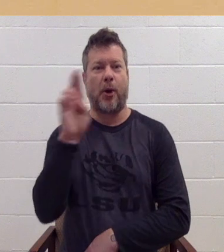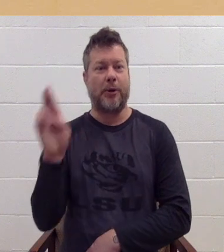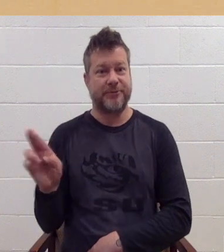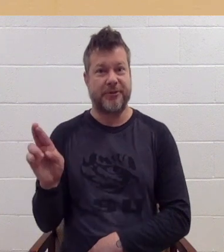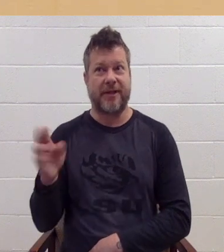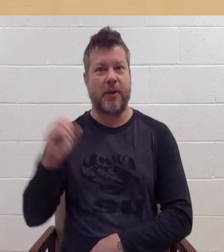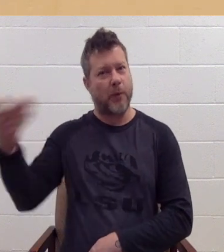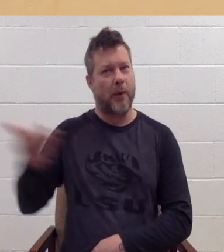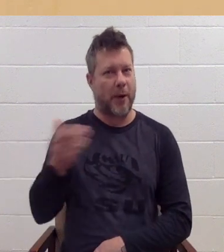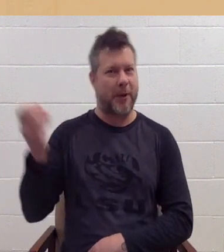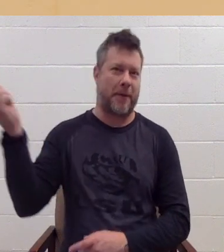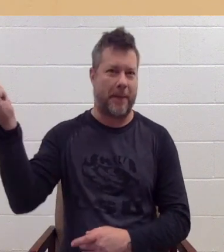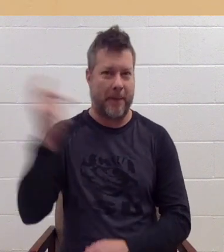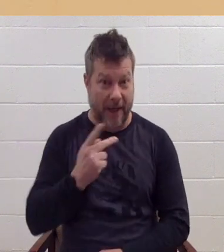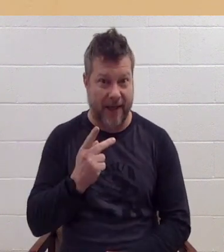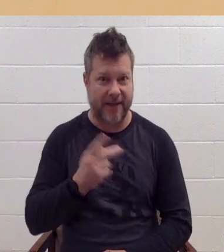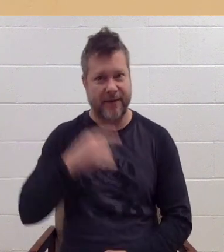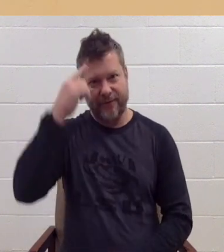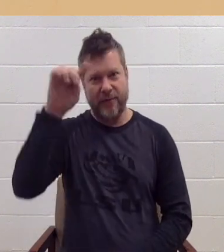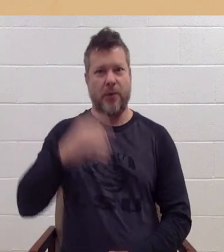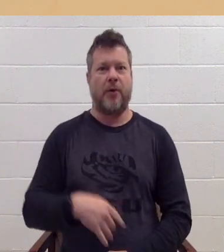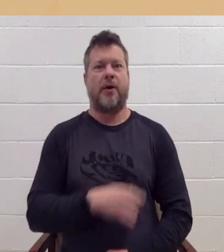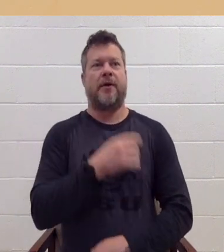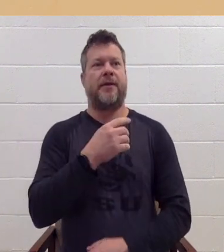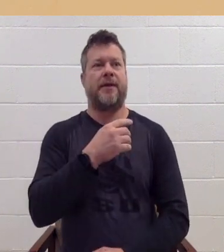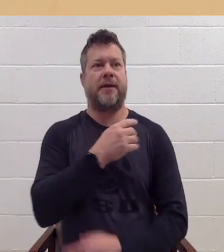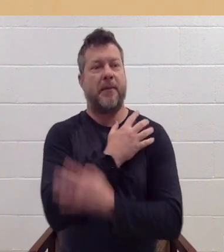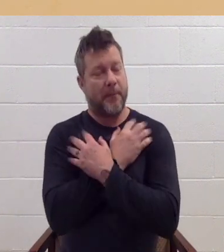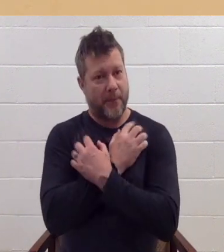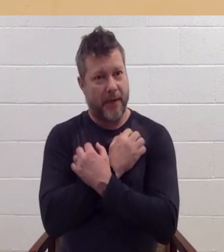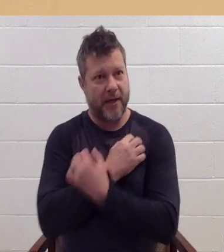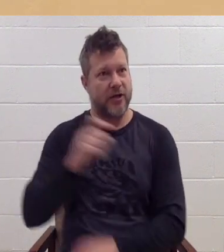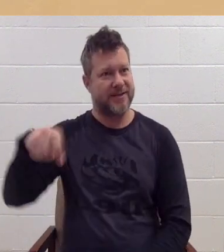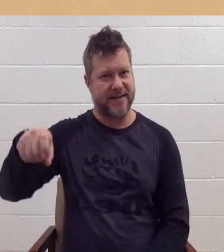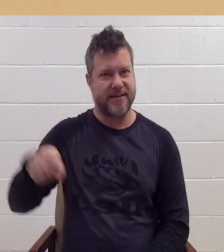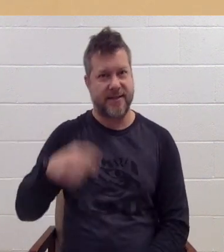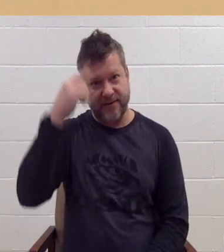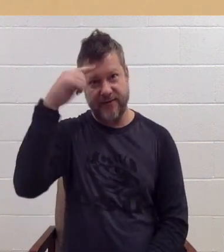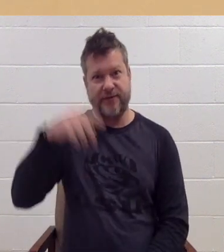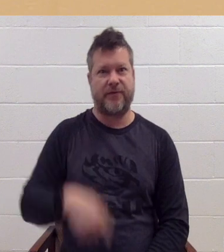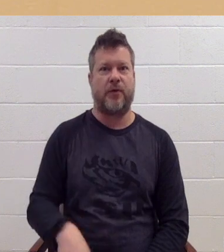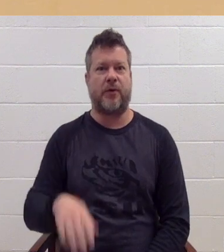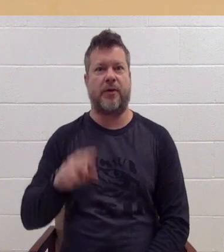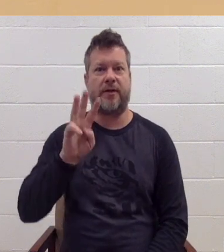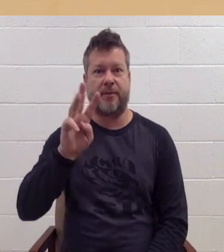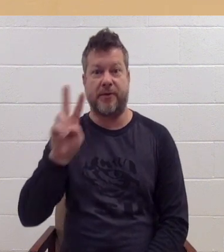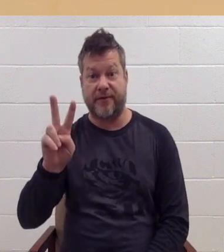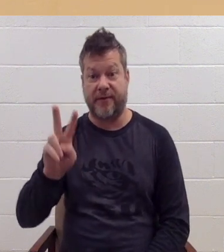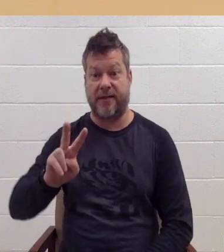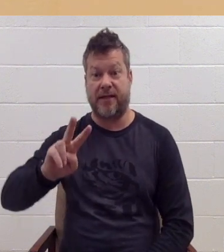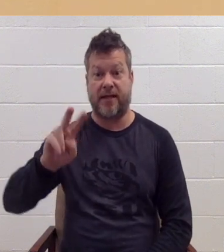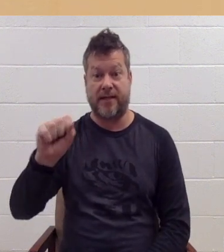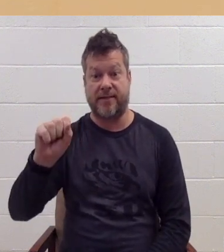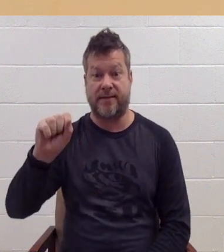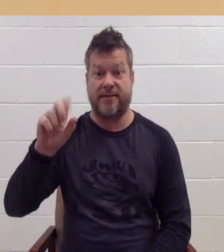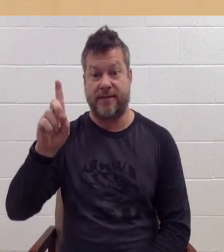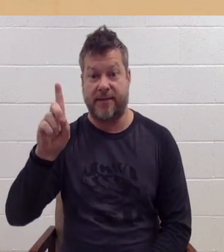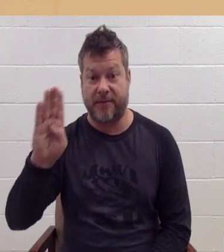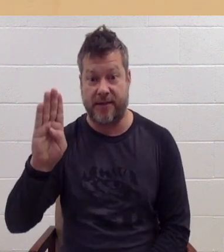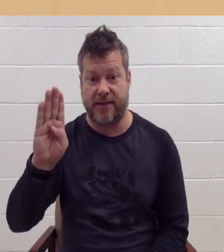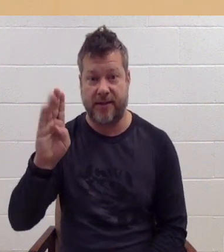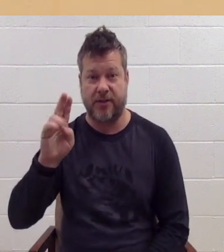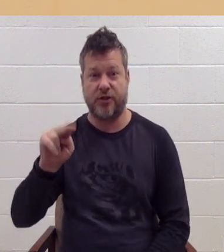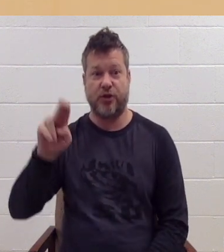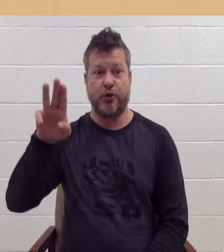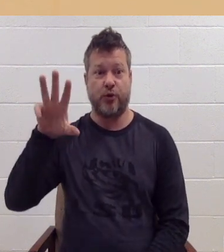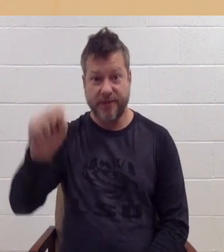Hi, I'm Audrey Mattingly, and welcome back to another episode of Bear Necessities WVSDB News. And now for